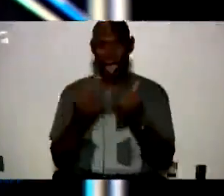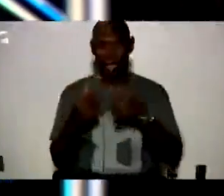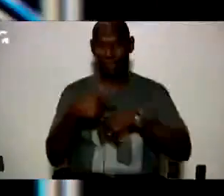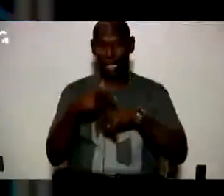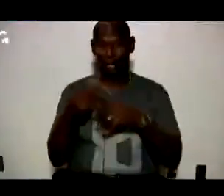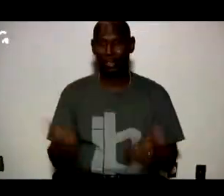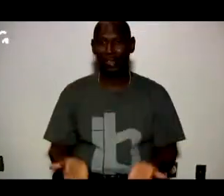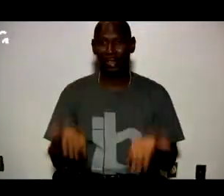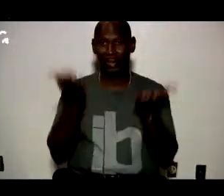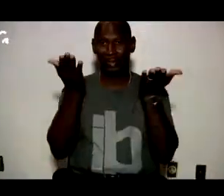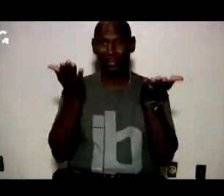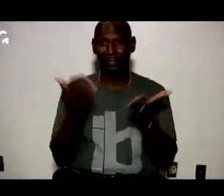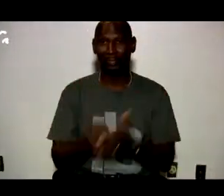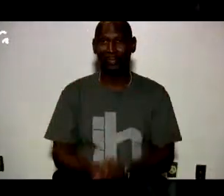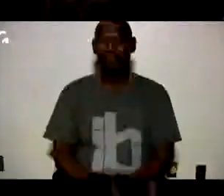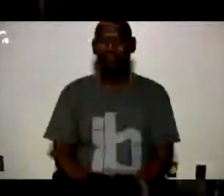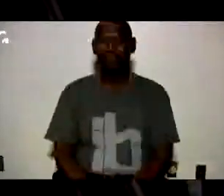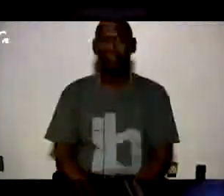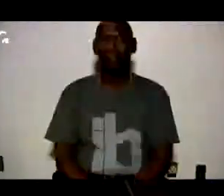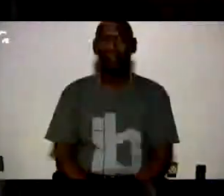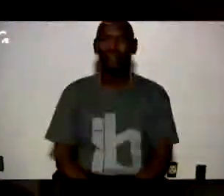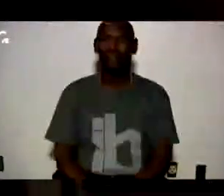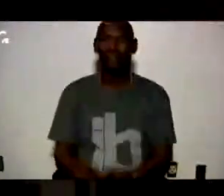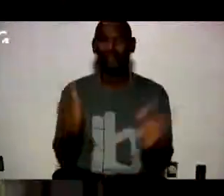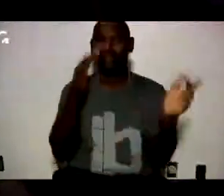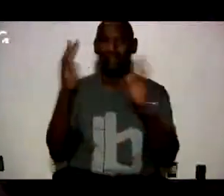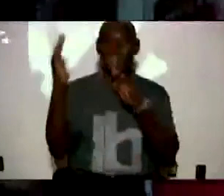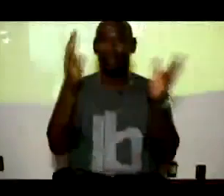you a round of applause. Hey, baby. Hey, baby. Thank you.